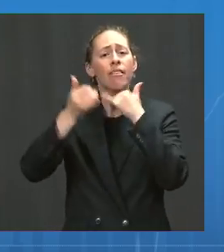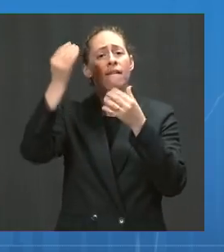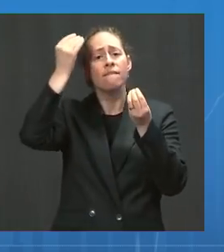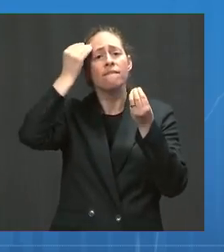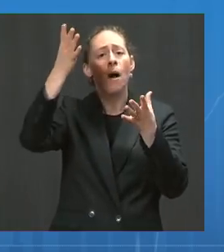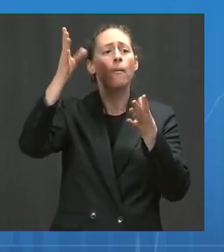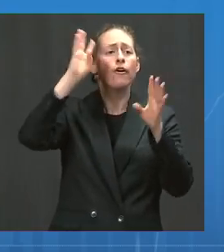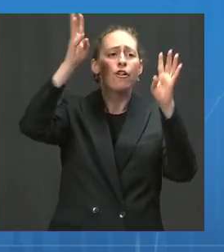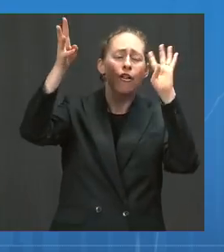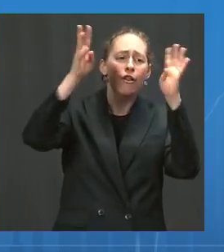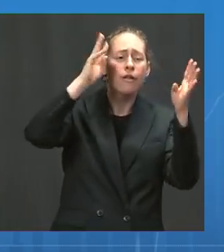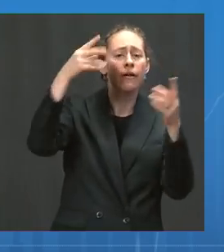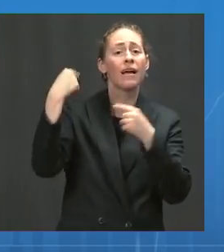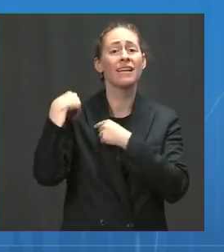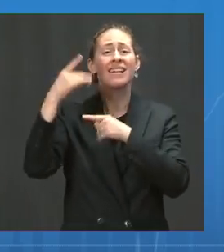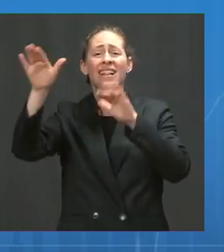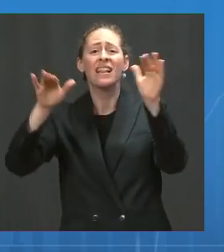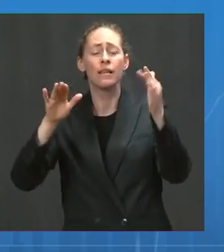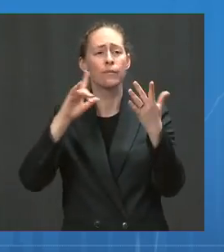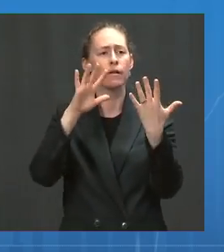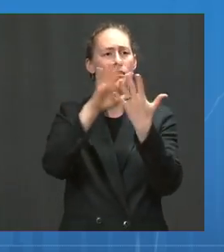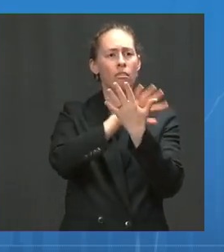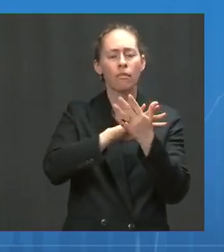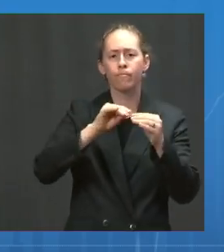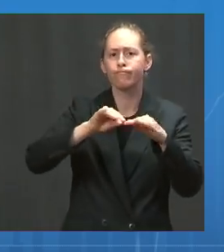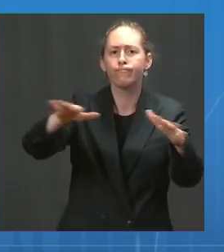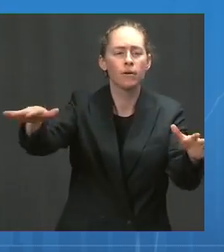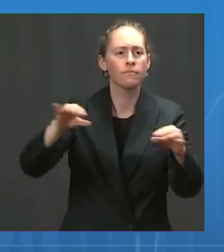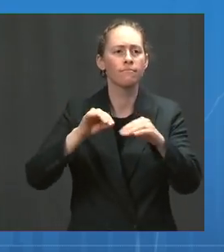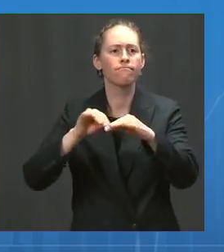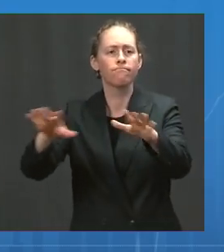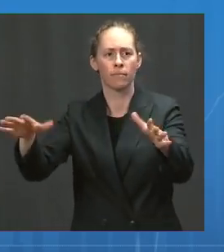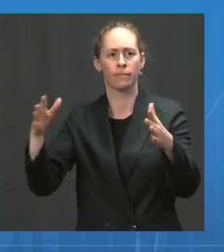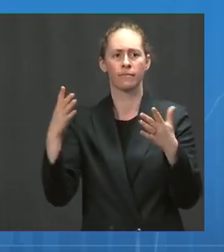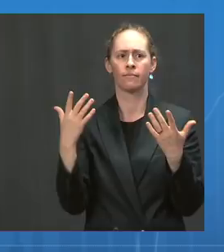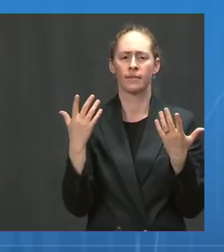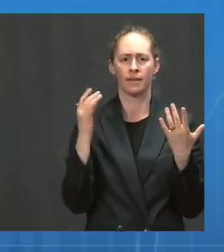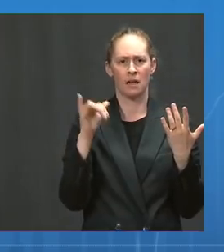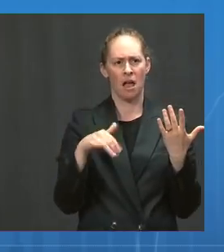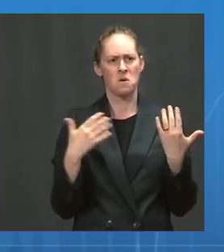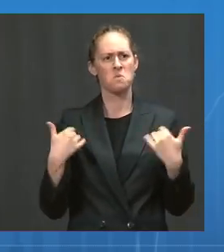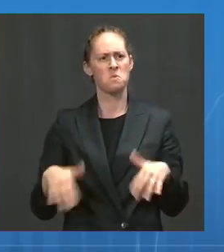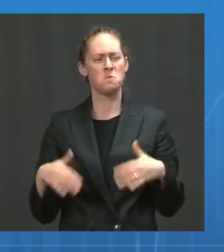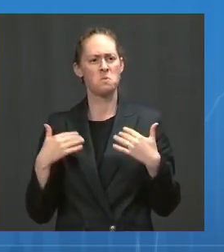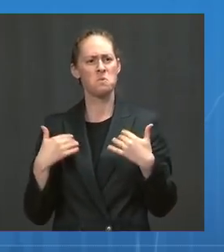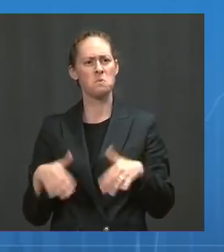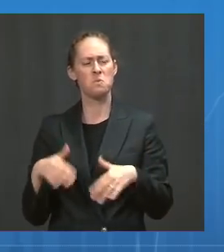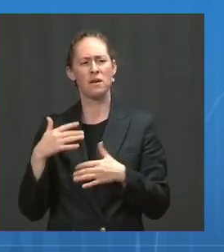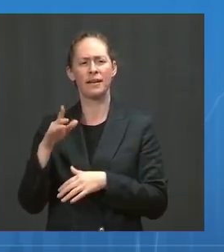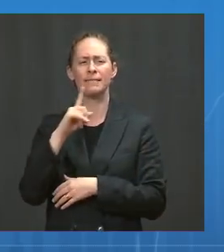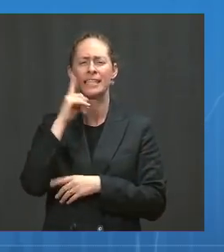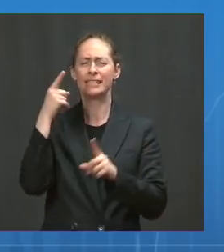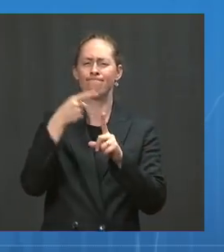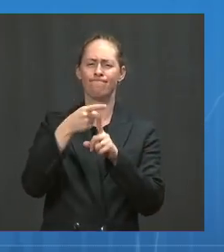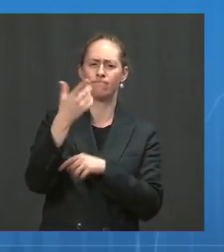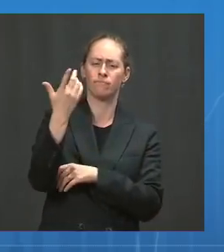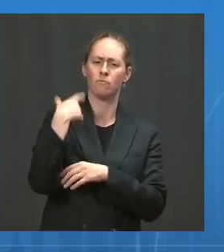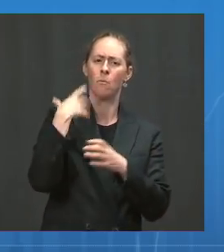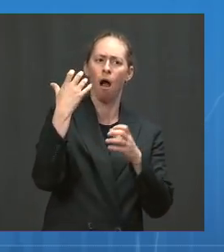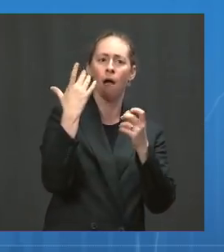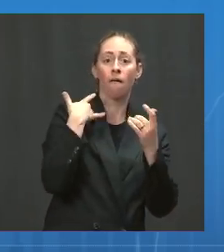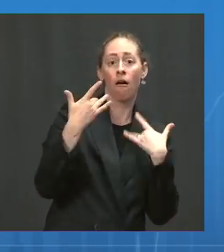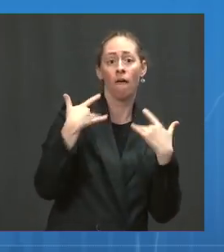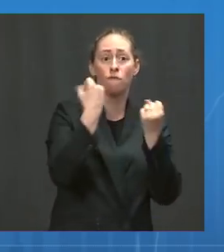us of our freedom to make decisions for our health based on science and facts. Addressing health misinformation is an urgent